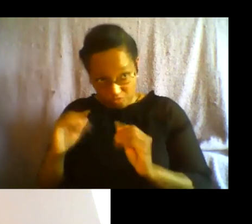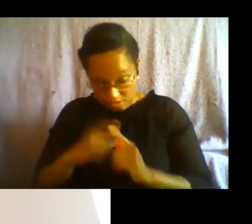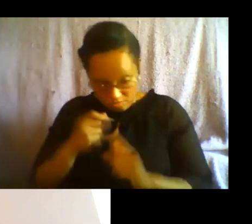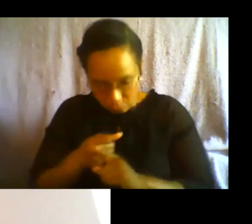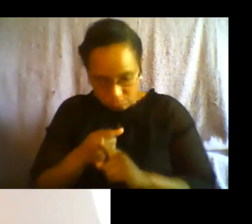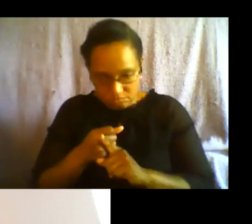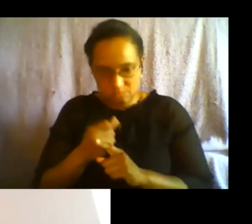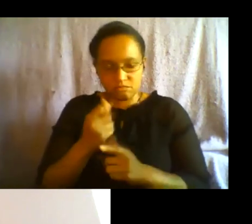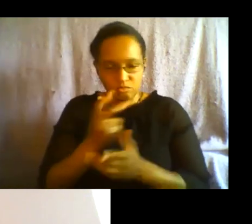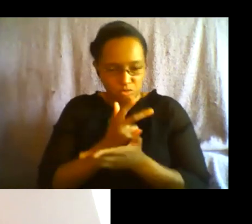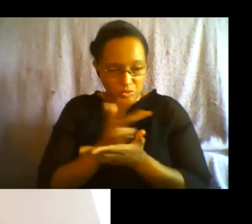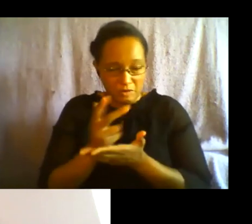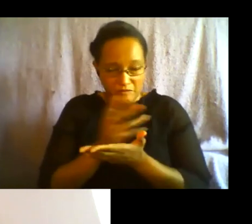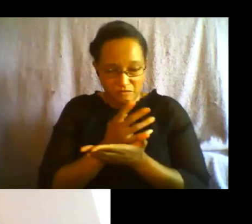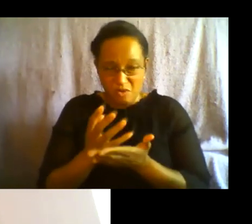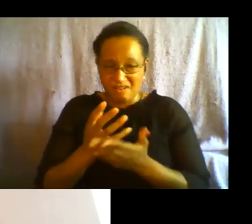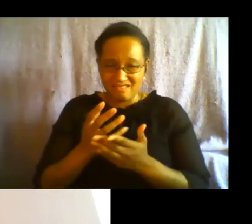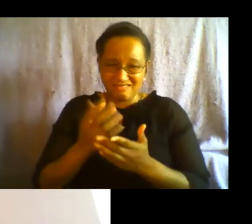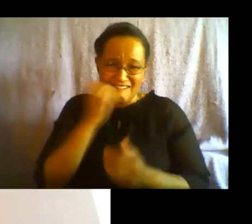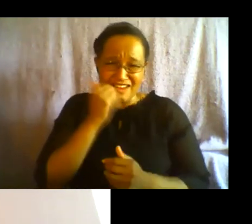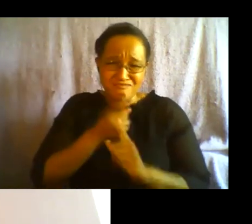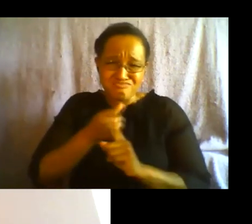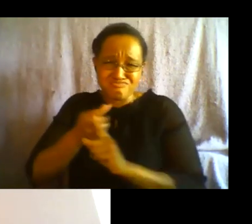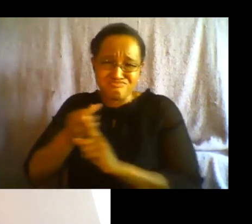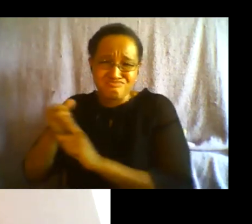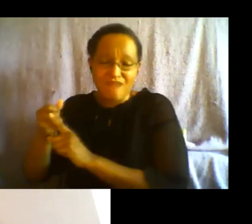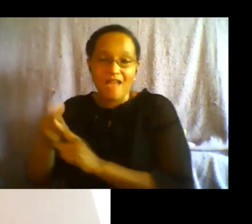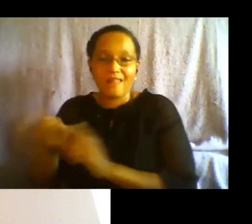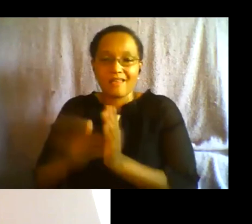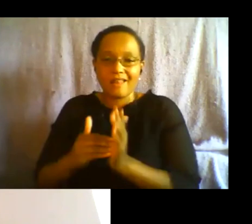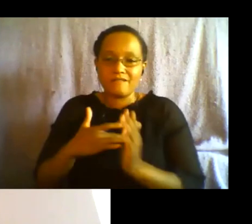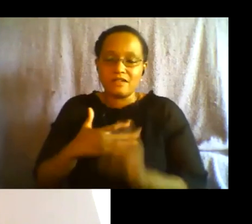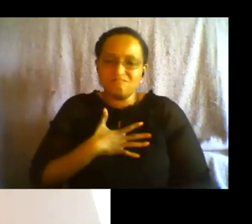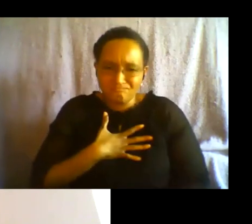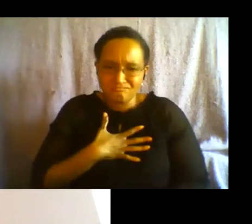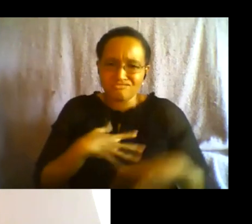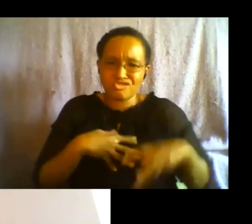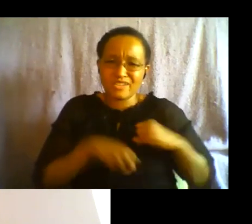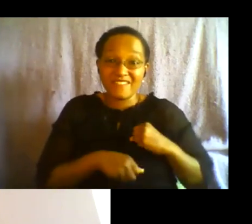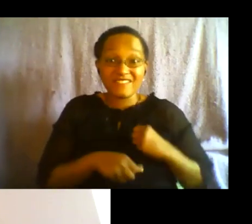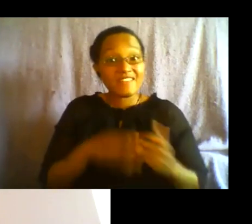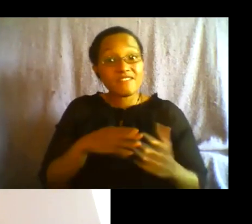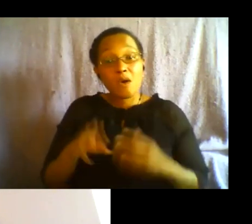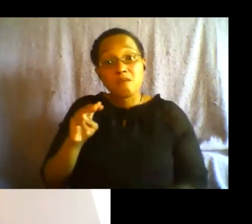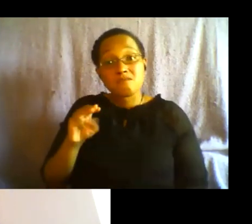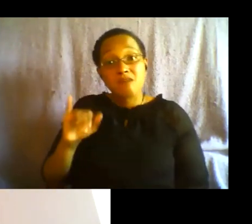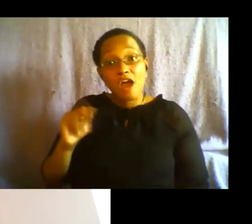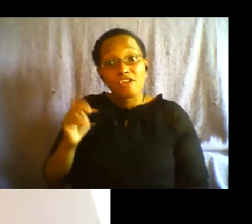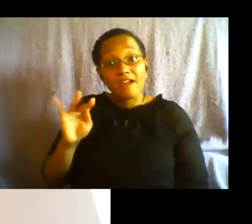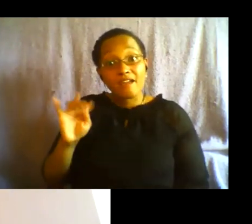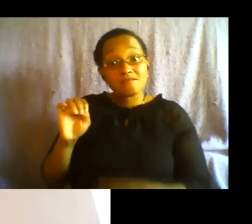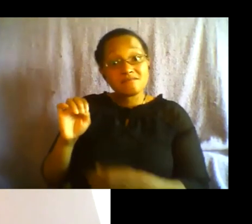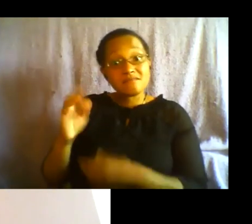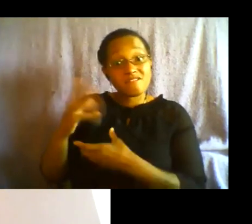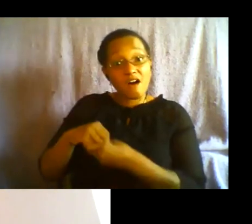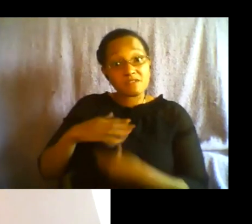a sense of grief again even though that's been a part of my reality for 11 years um